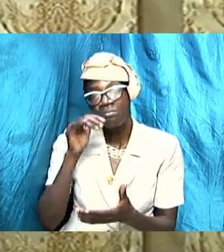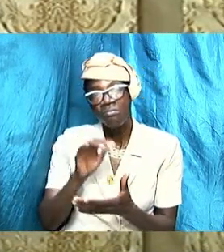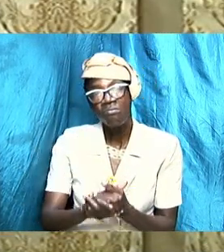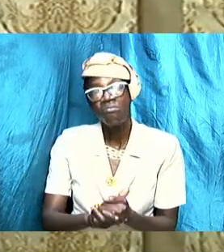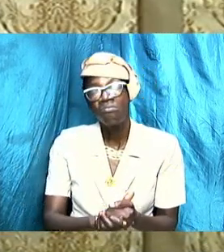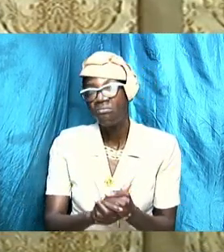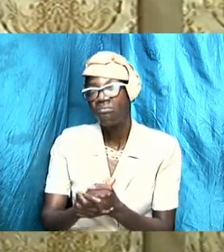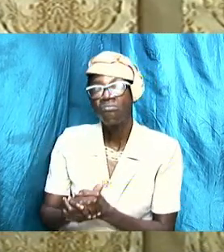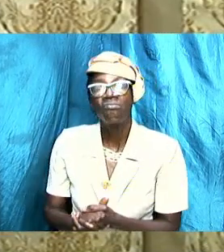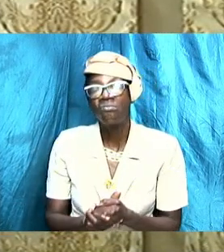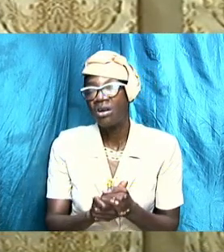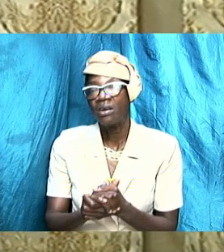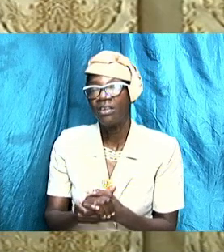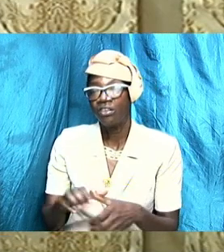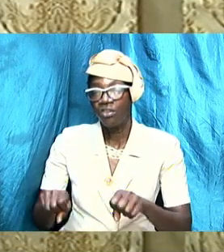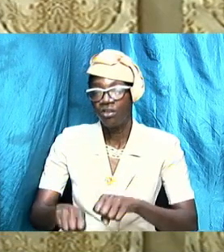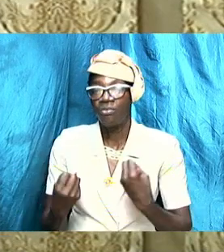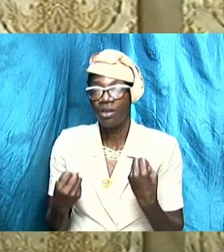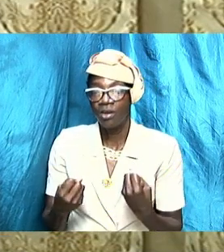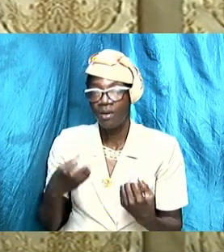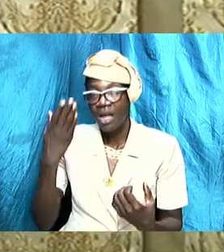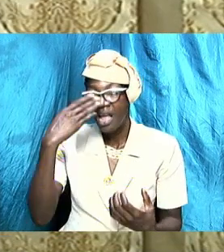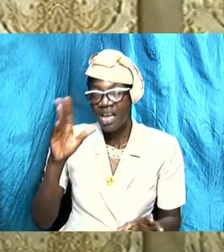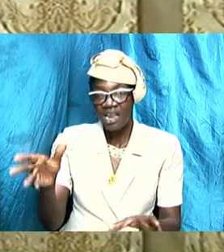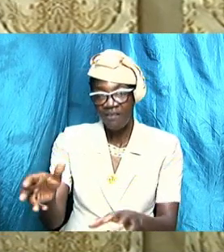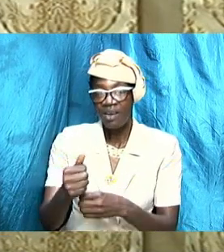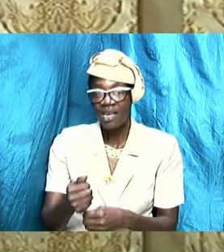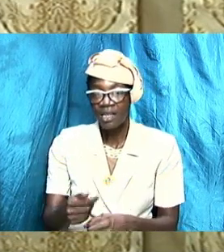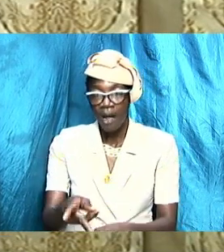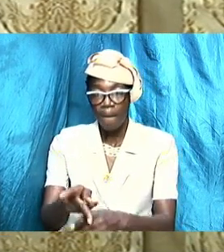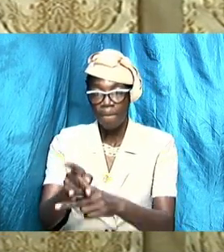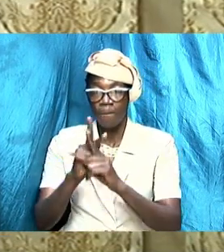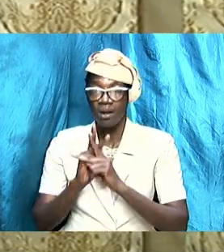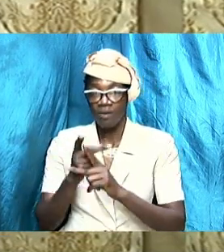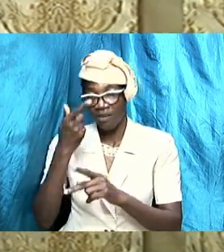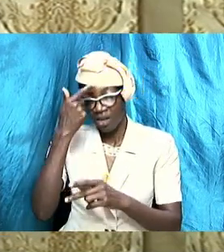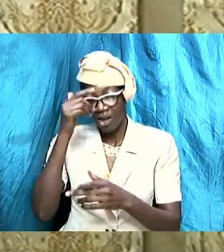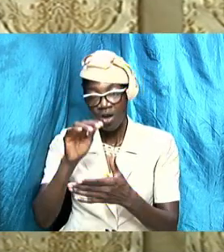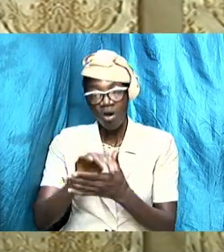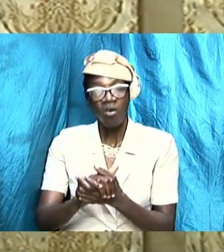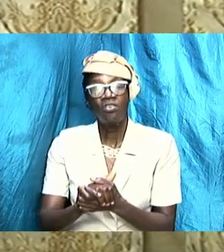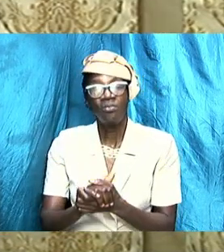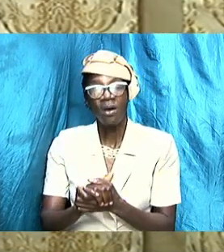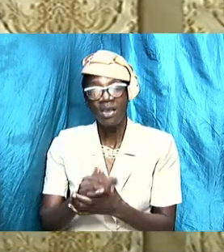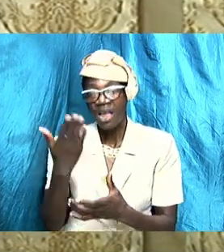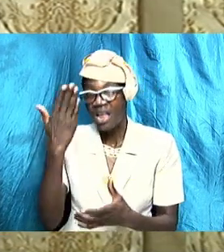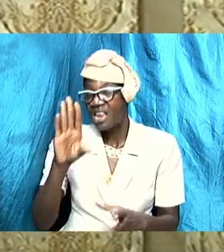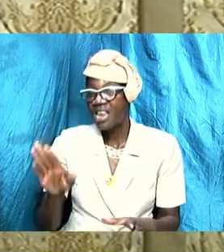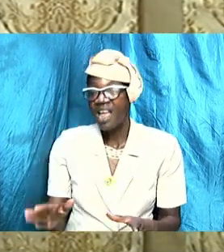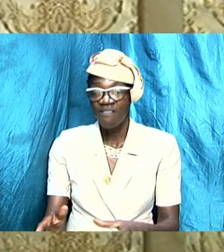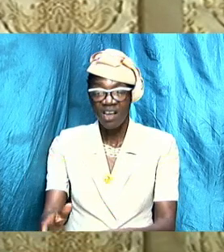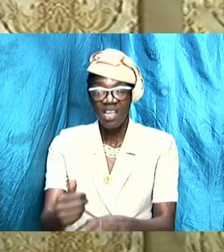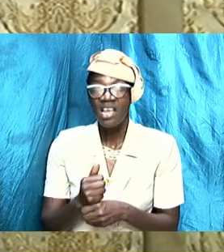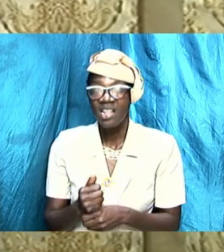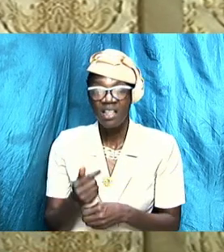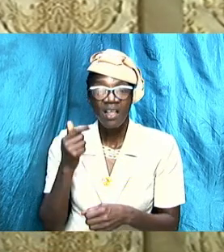because you will never get a perfect husband you will never get a perfect wife